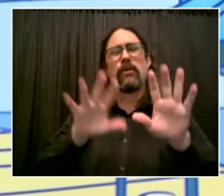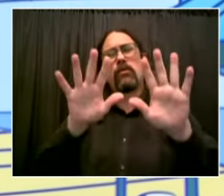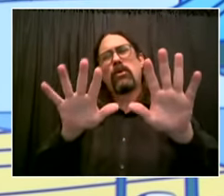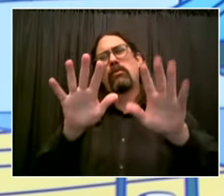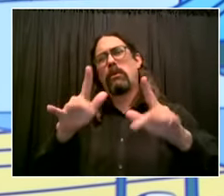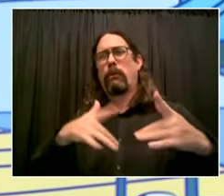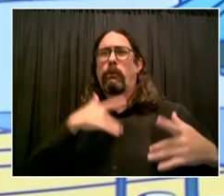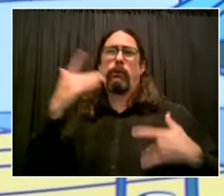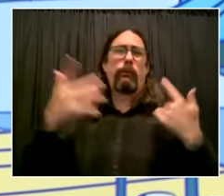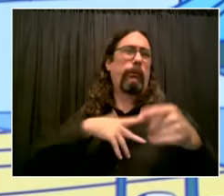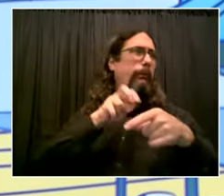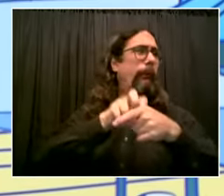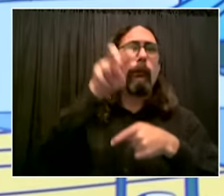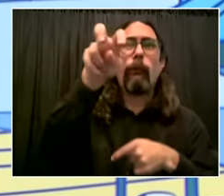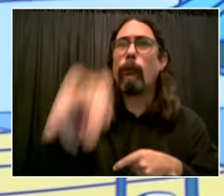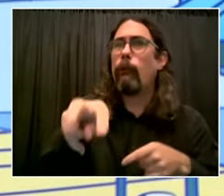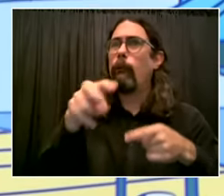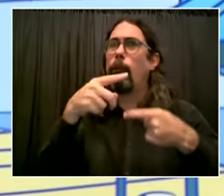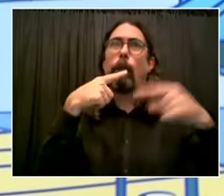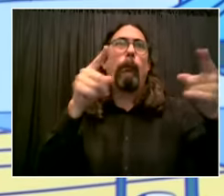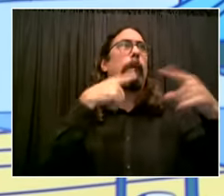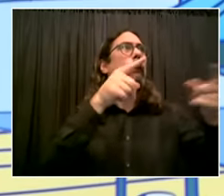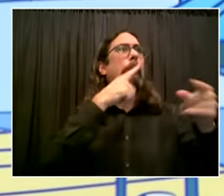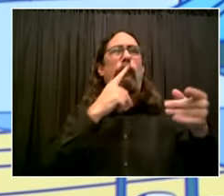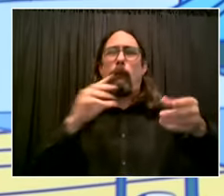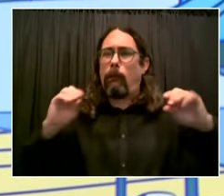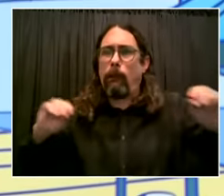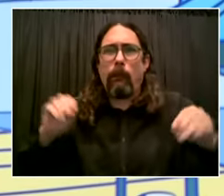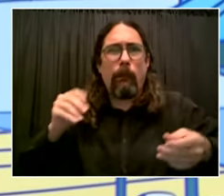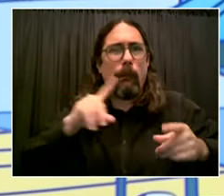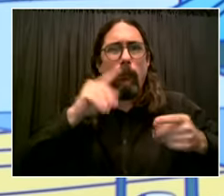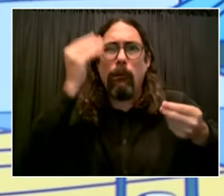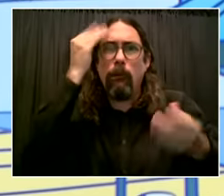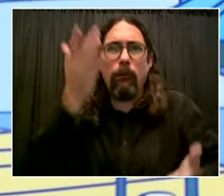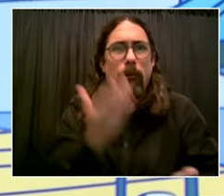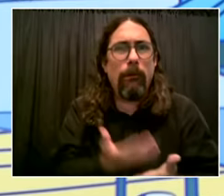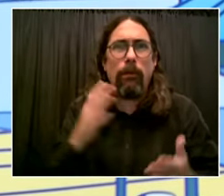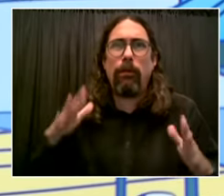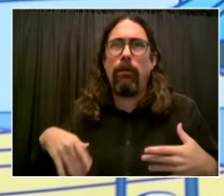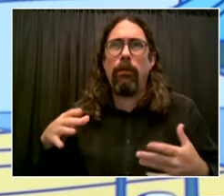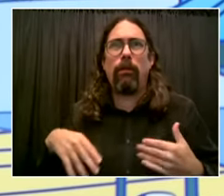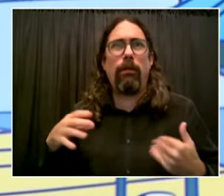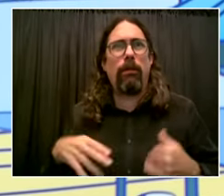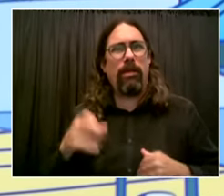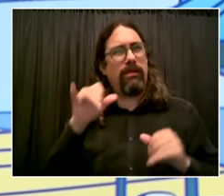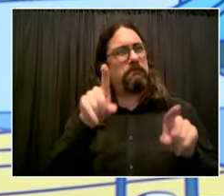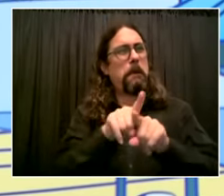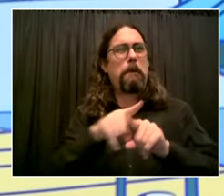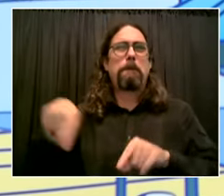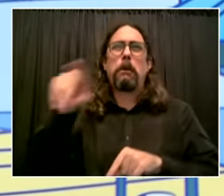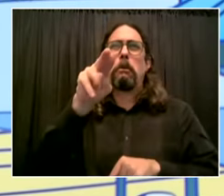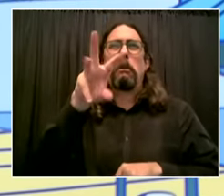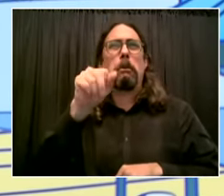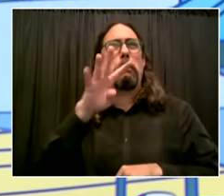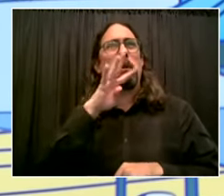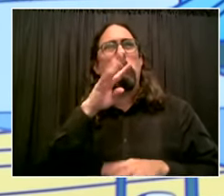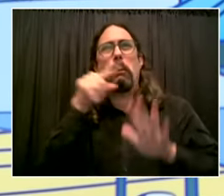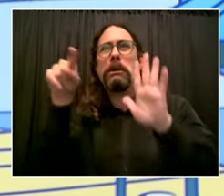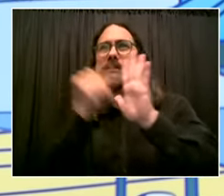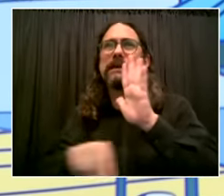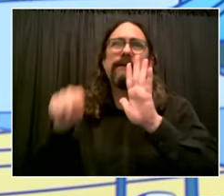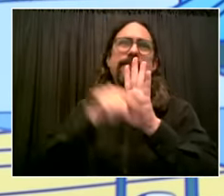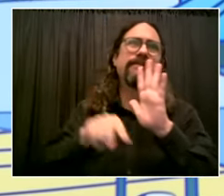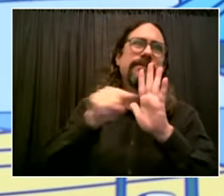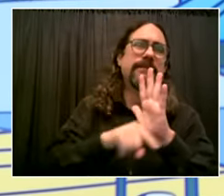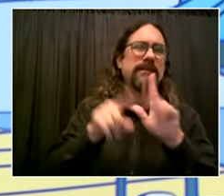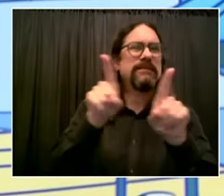that's the formal federal number that's based on the science of the census 8.8 million and you're going to see lots and lots